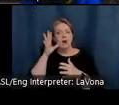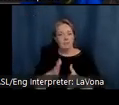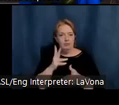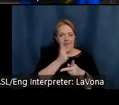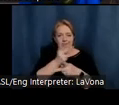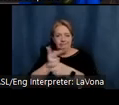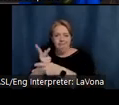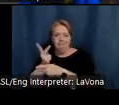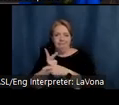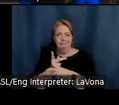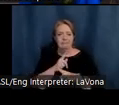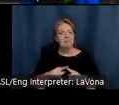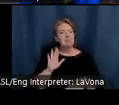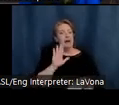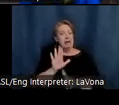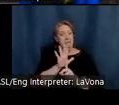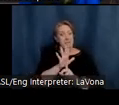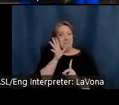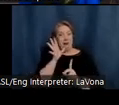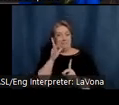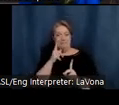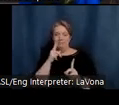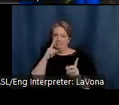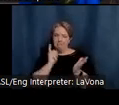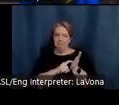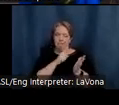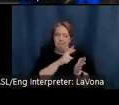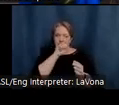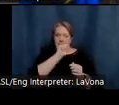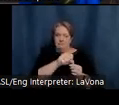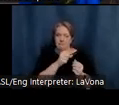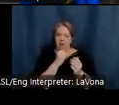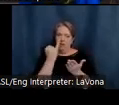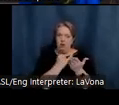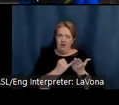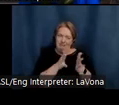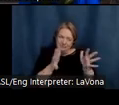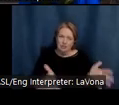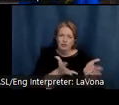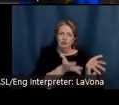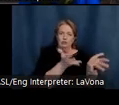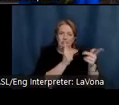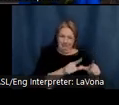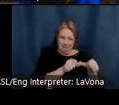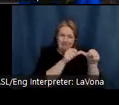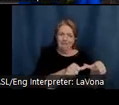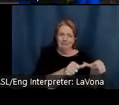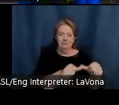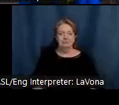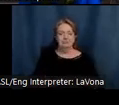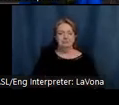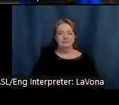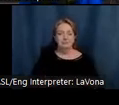was very supportive of his interest in art and encouraged him to continue with his art